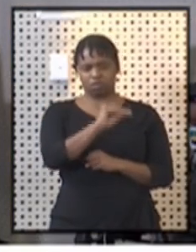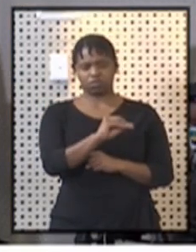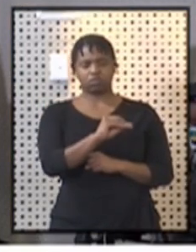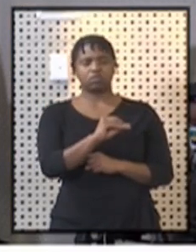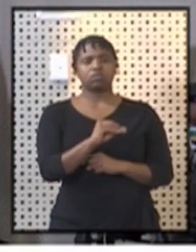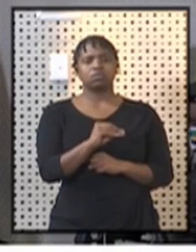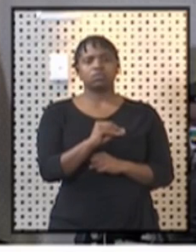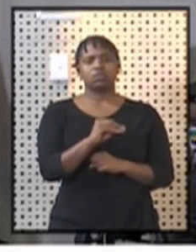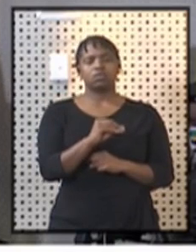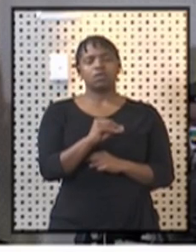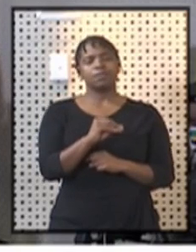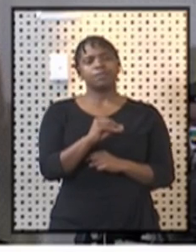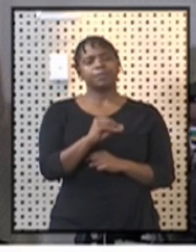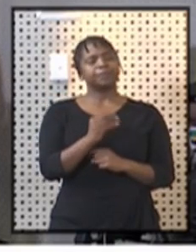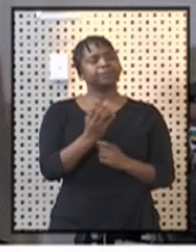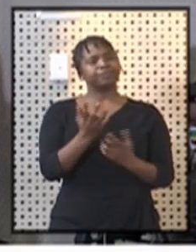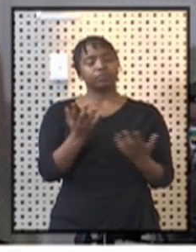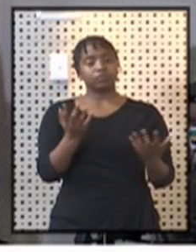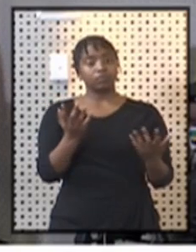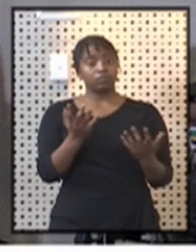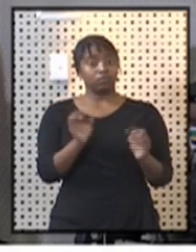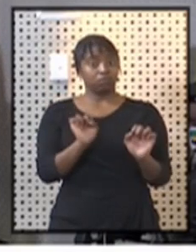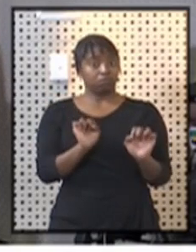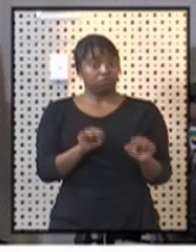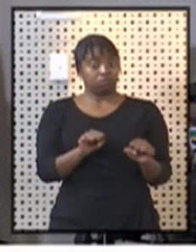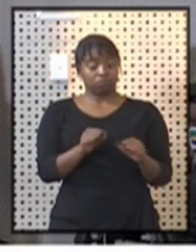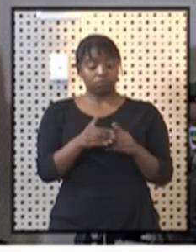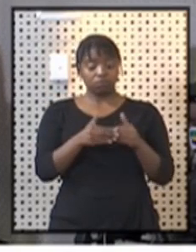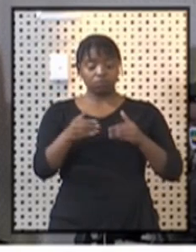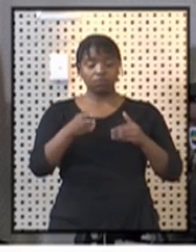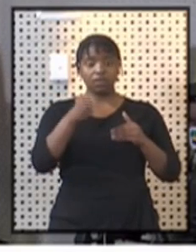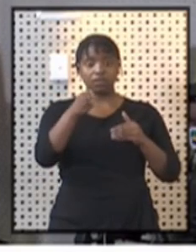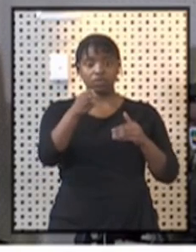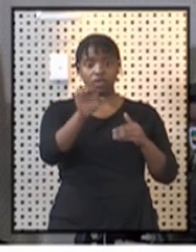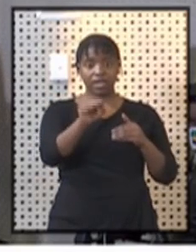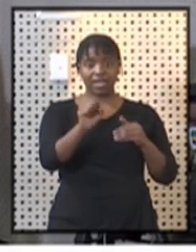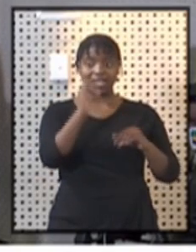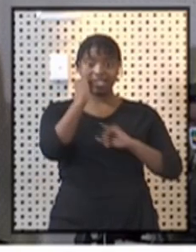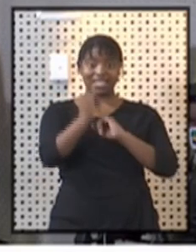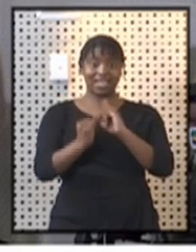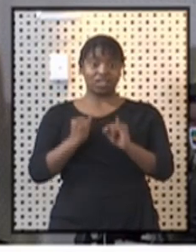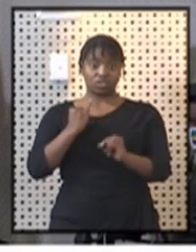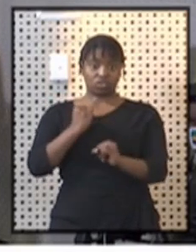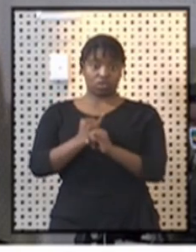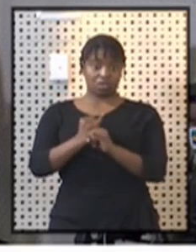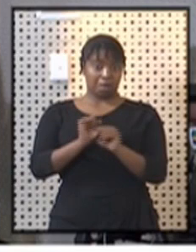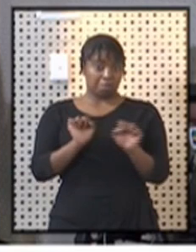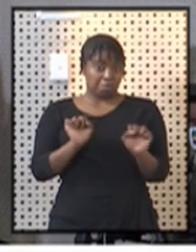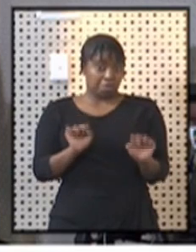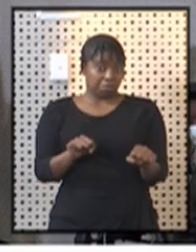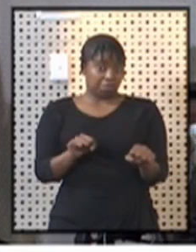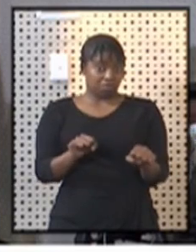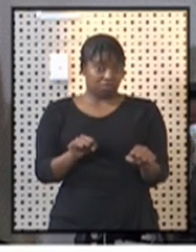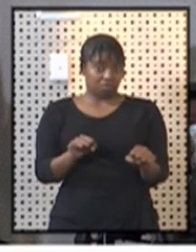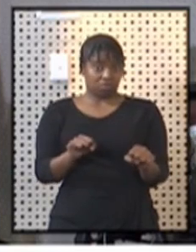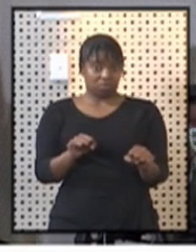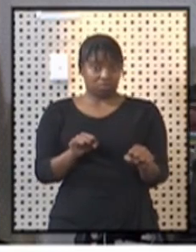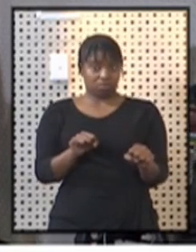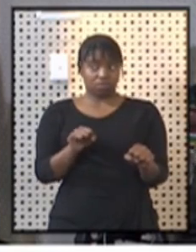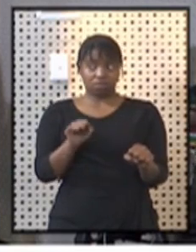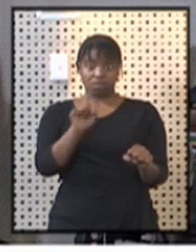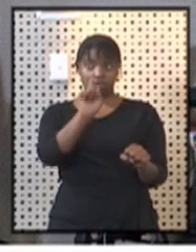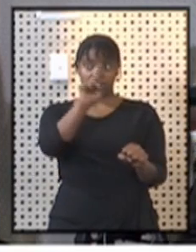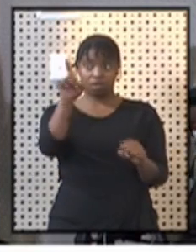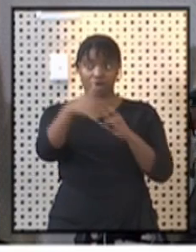question? And the question is, is it foreseeable when international tourists will possibly be allowed to enter South Africa